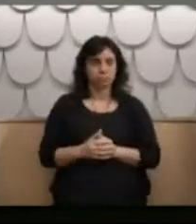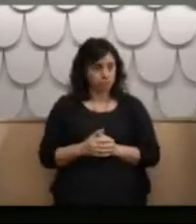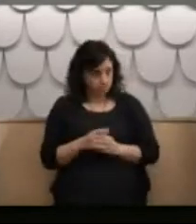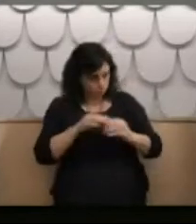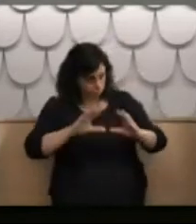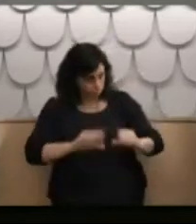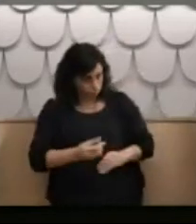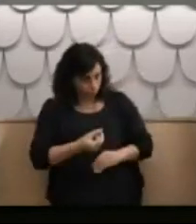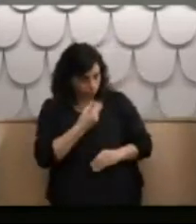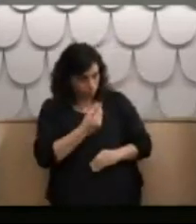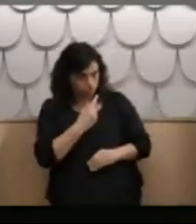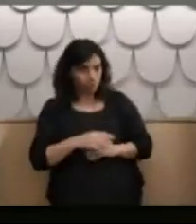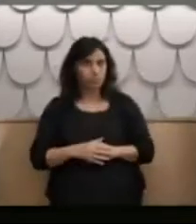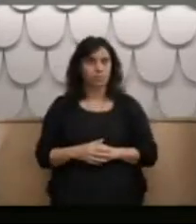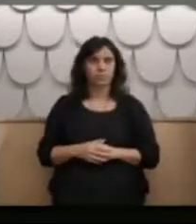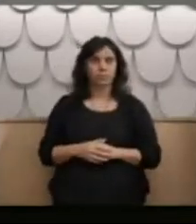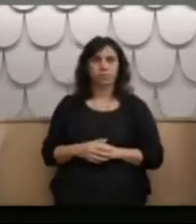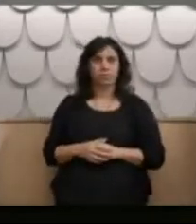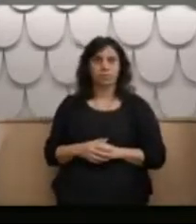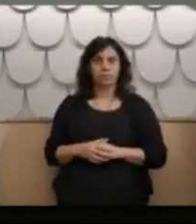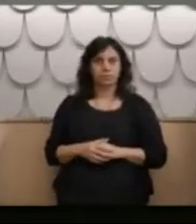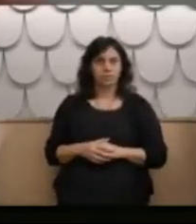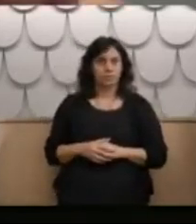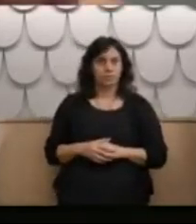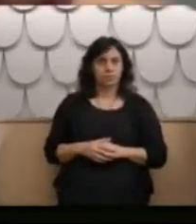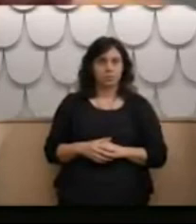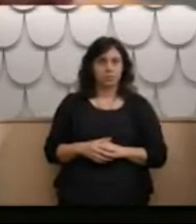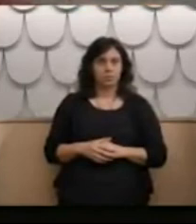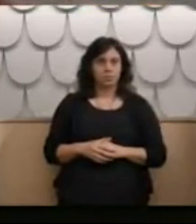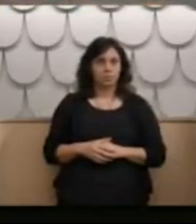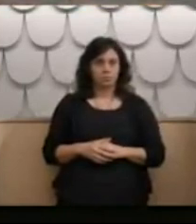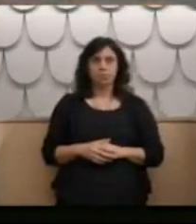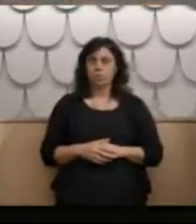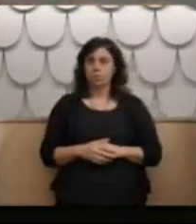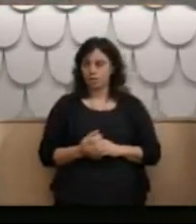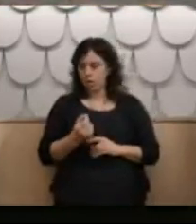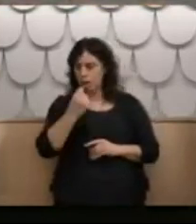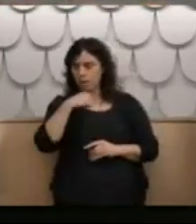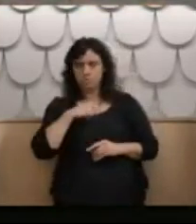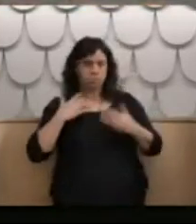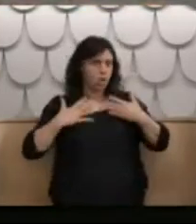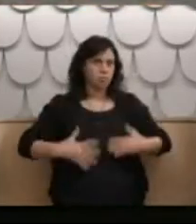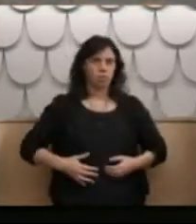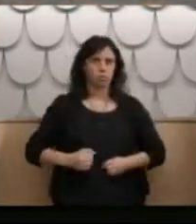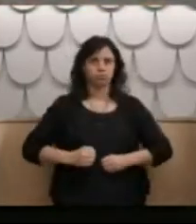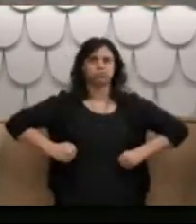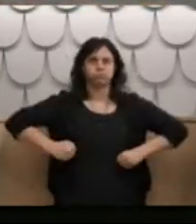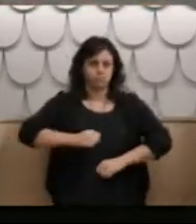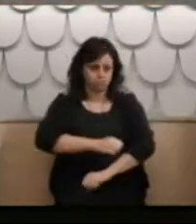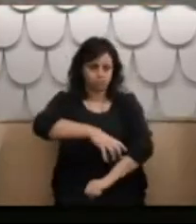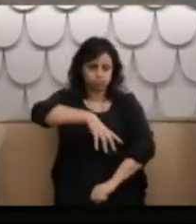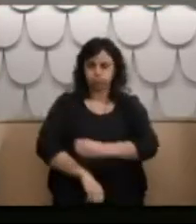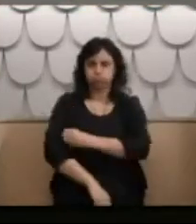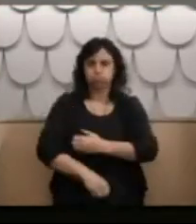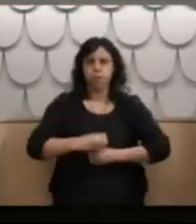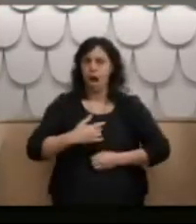blew from the size I am now to like a balloon. I just – I just – the whole body just swelled up. So I was lucky to walk away